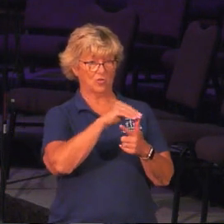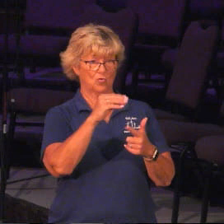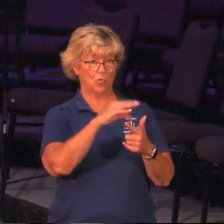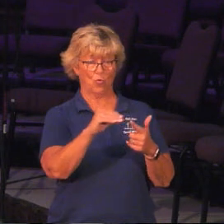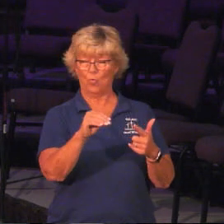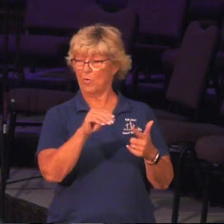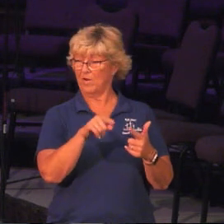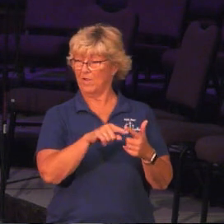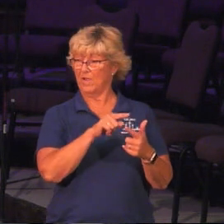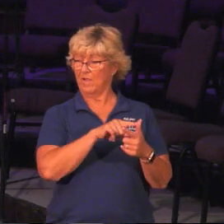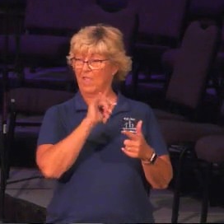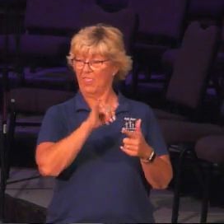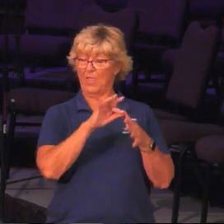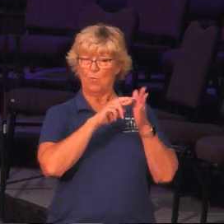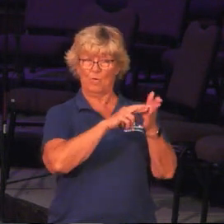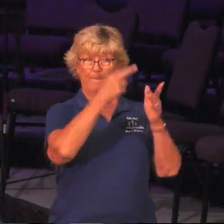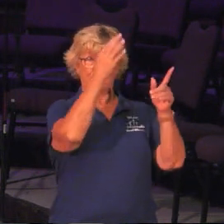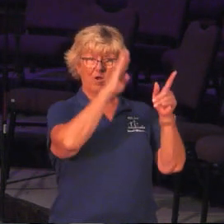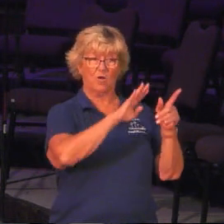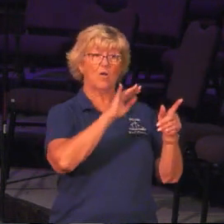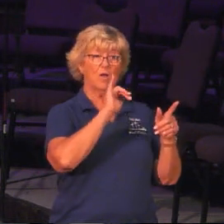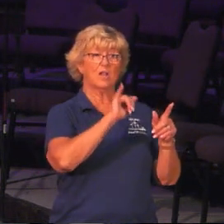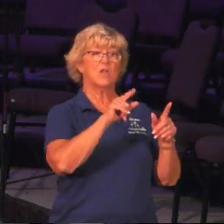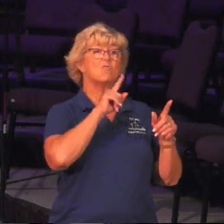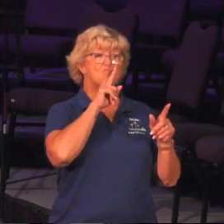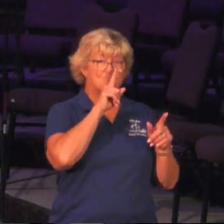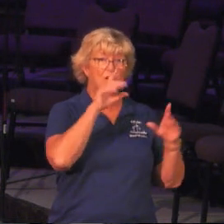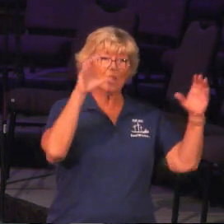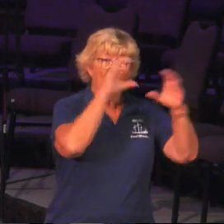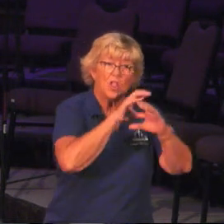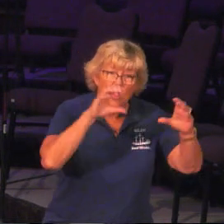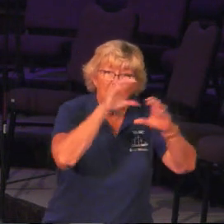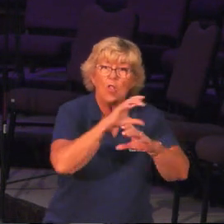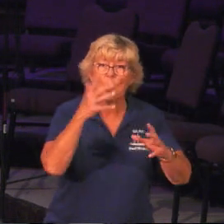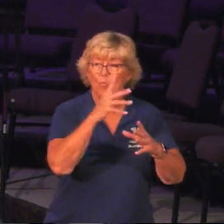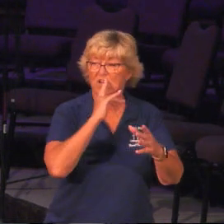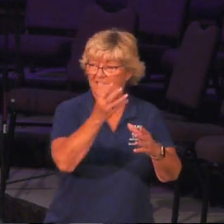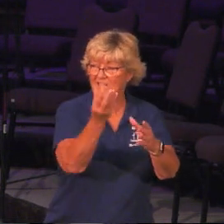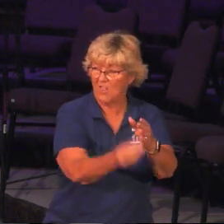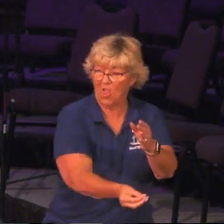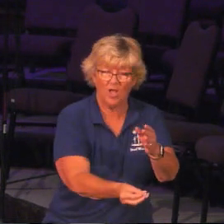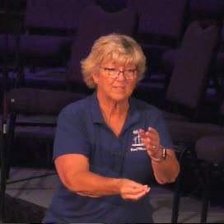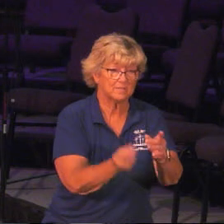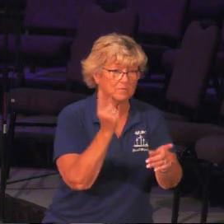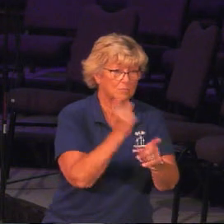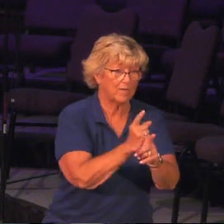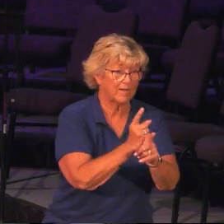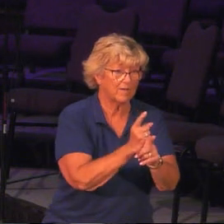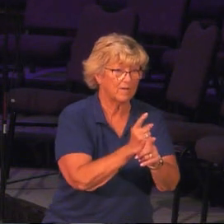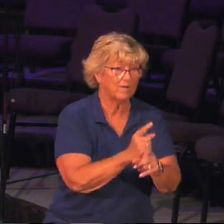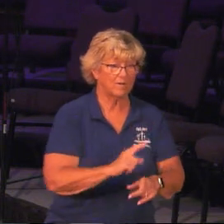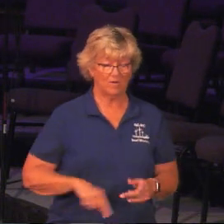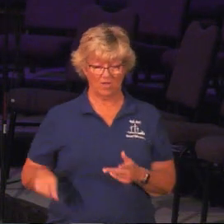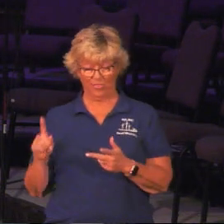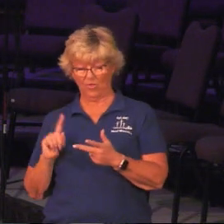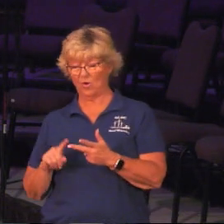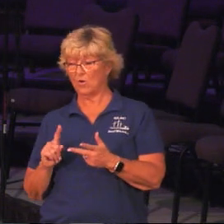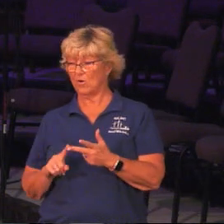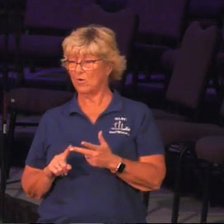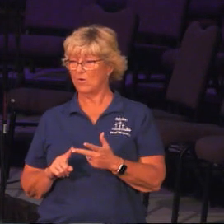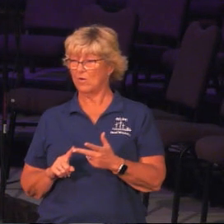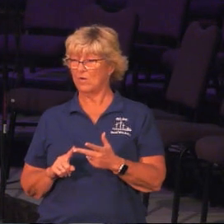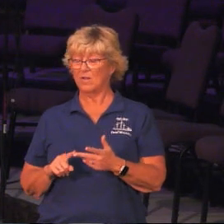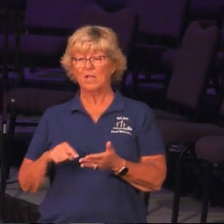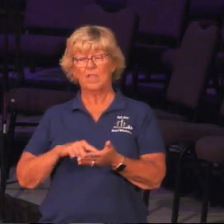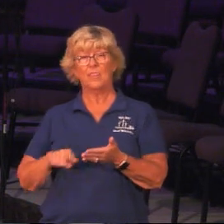that which represents God the father actually go and look for what is lost, right? In the third parable, I mean, the text